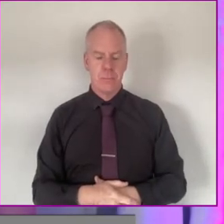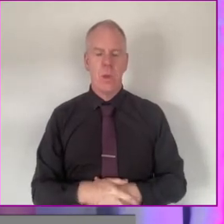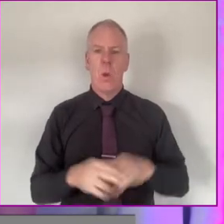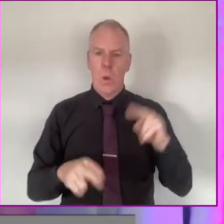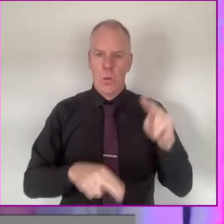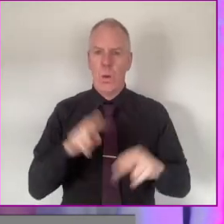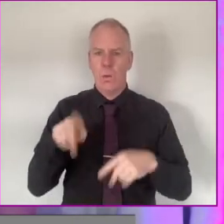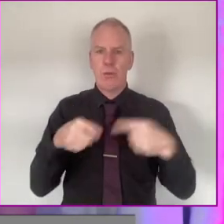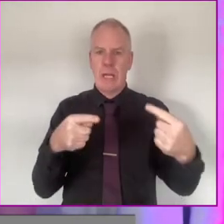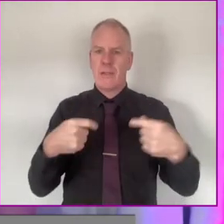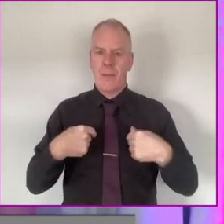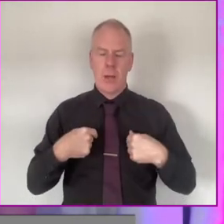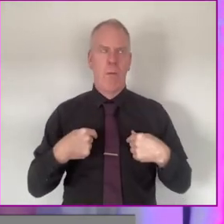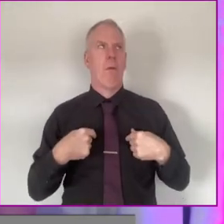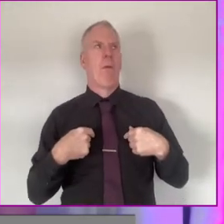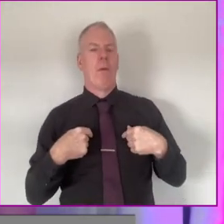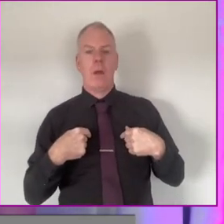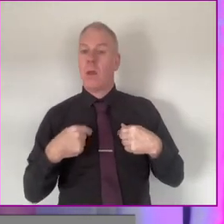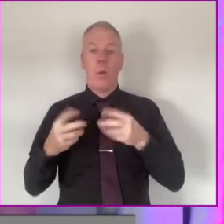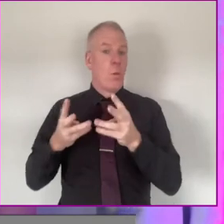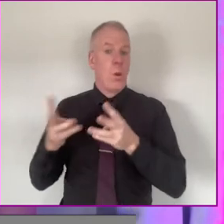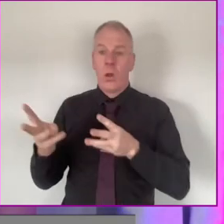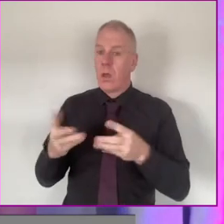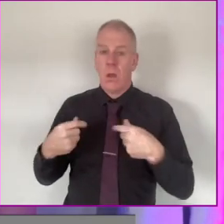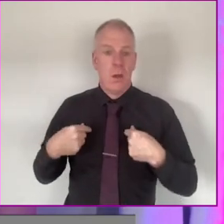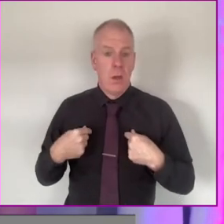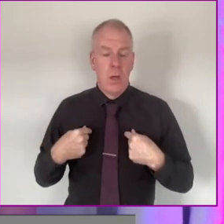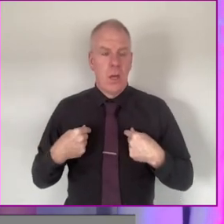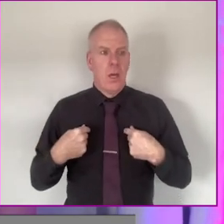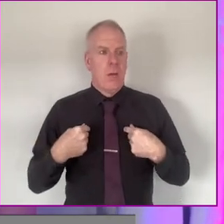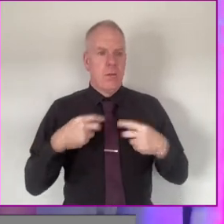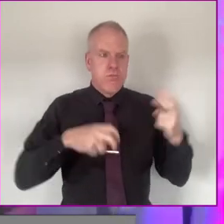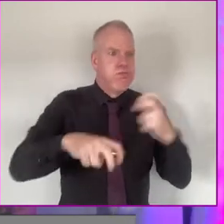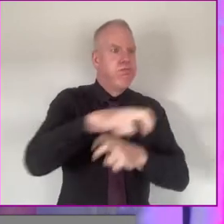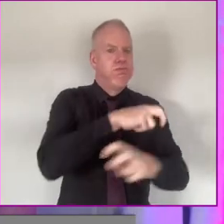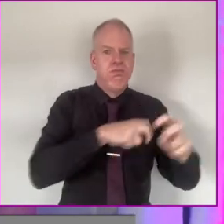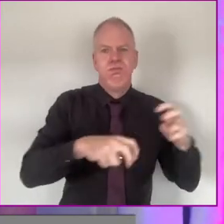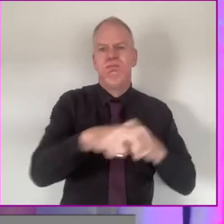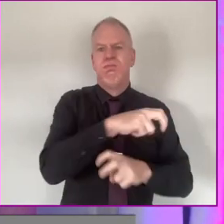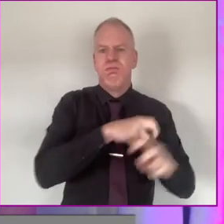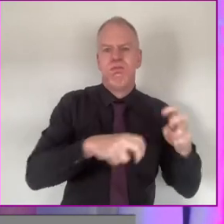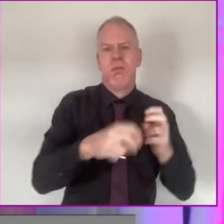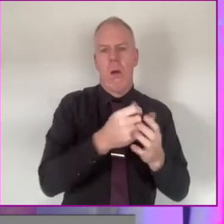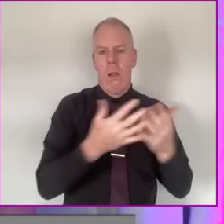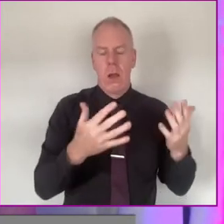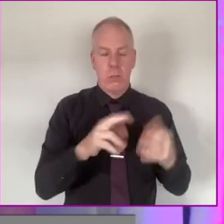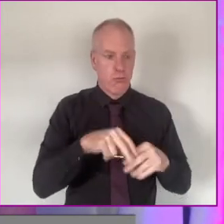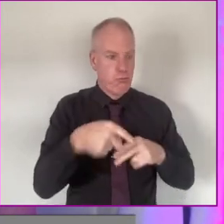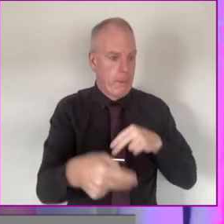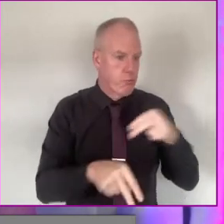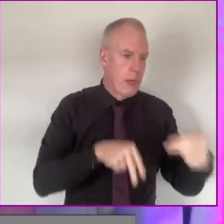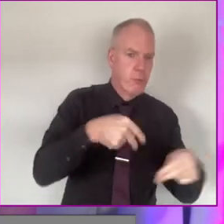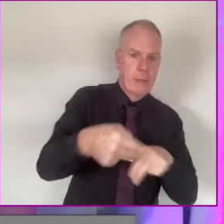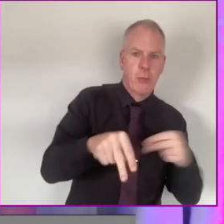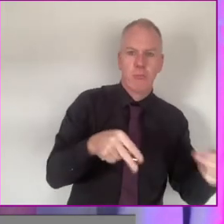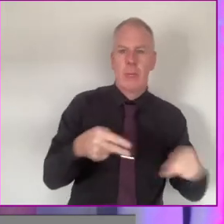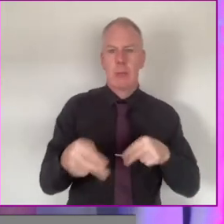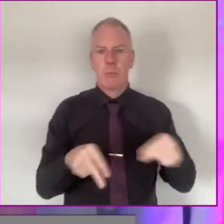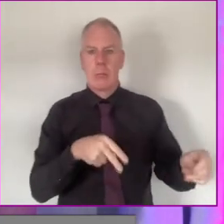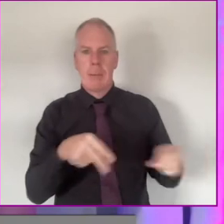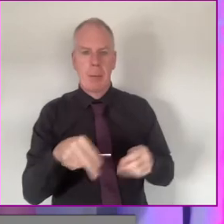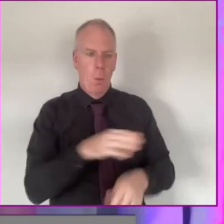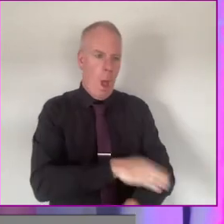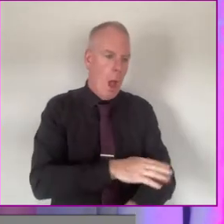This created loads of new challenges for me. Now, I wasn't working, but I was out and about, and I tripped over